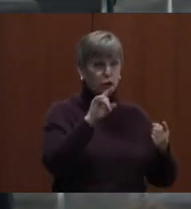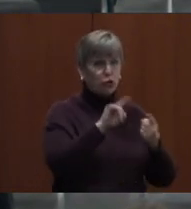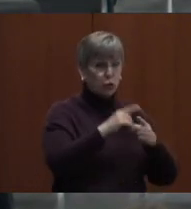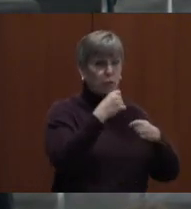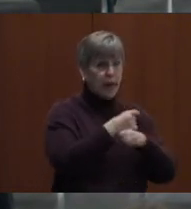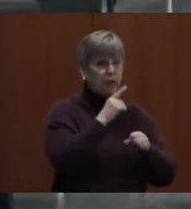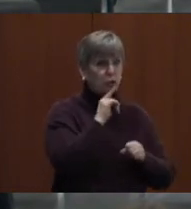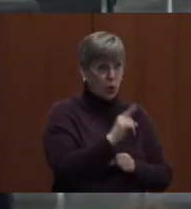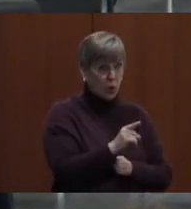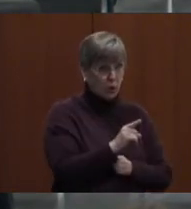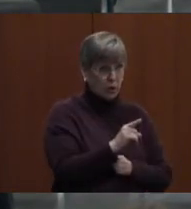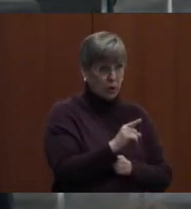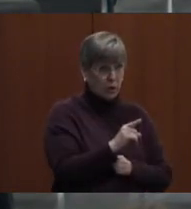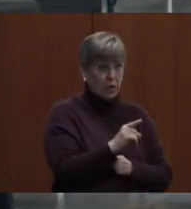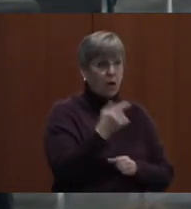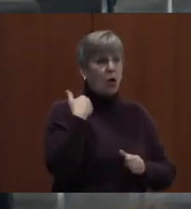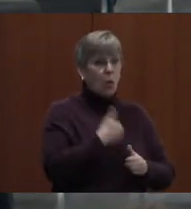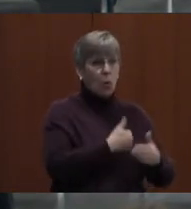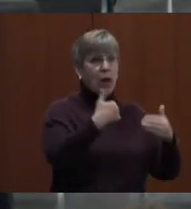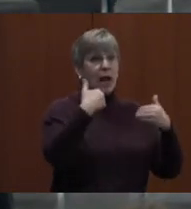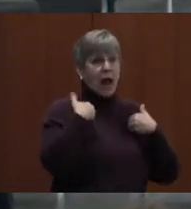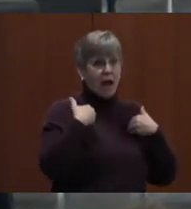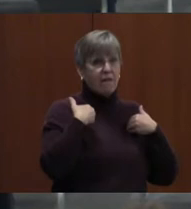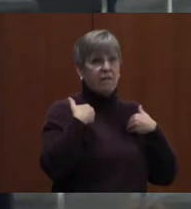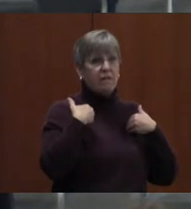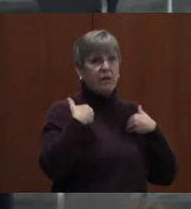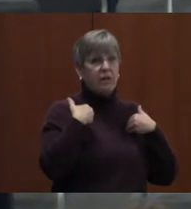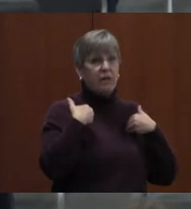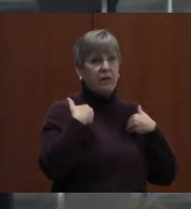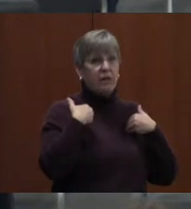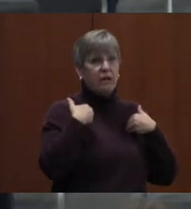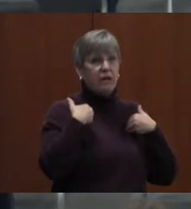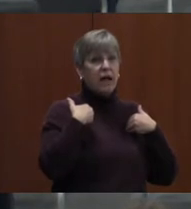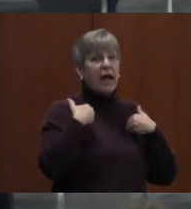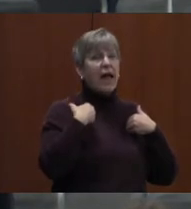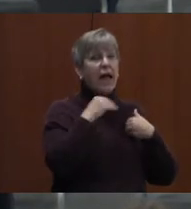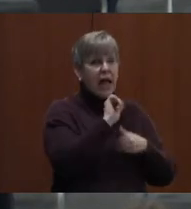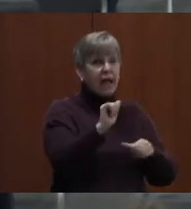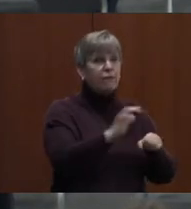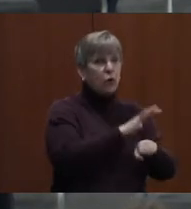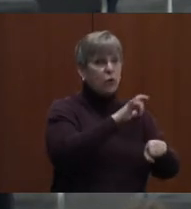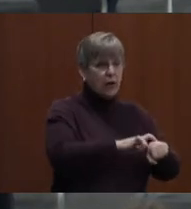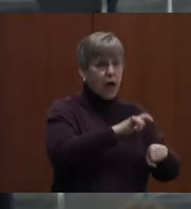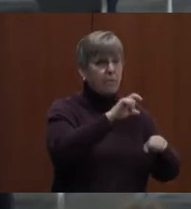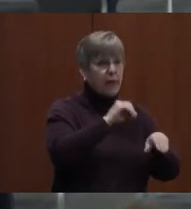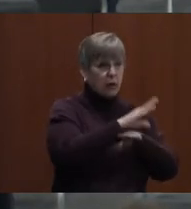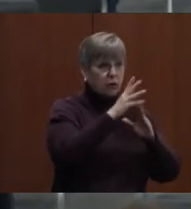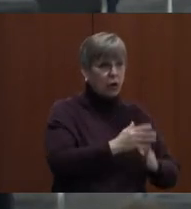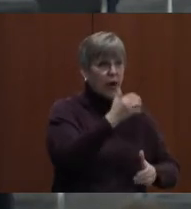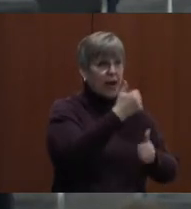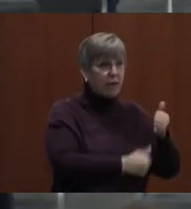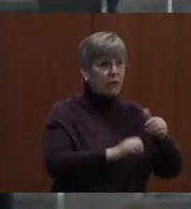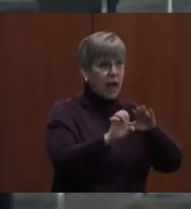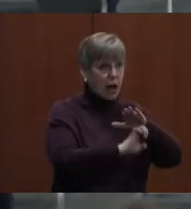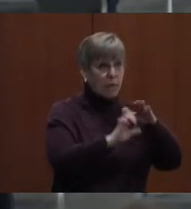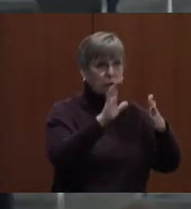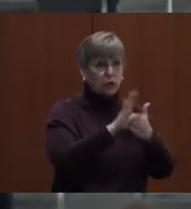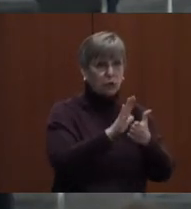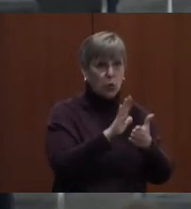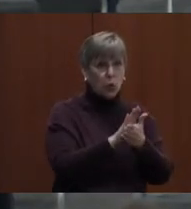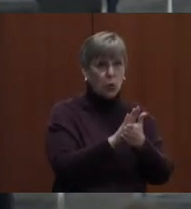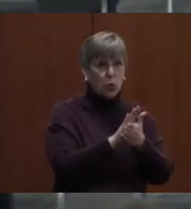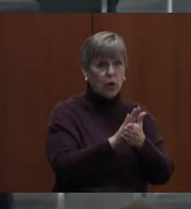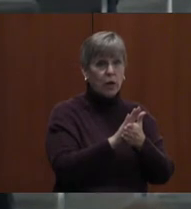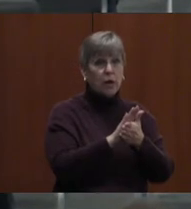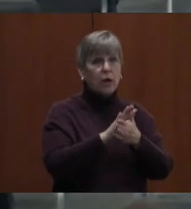ensure that we have a full-time counselor at every elementary school. Mrs. Williams,